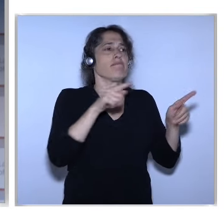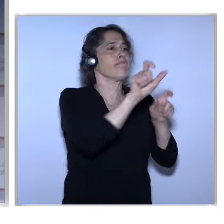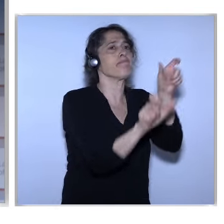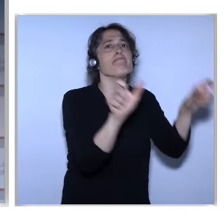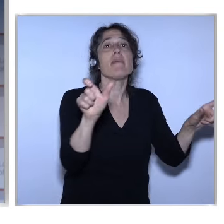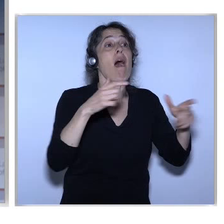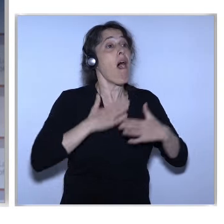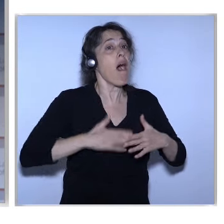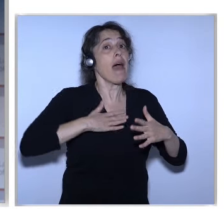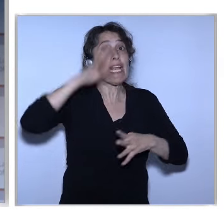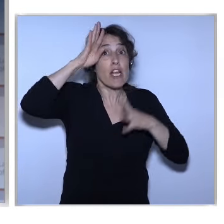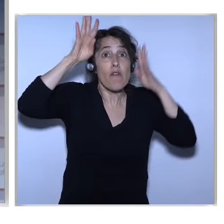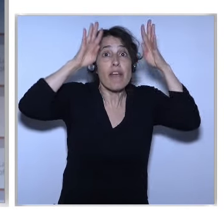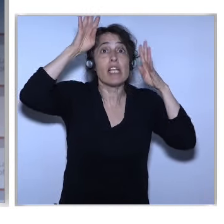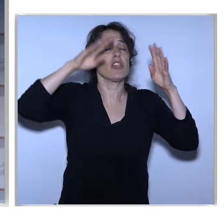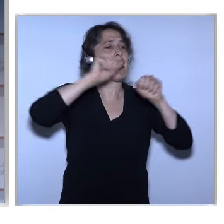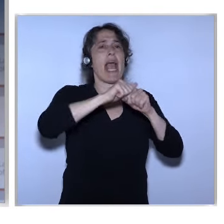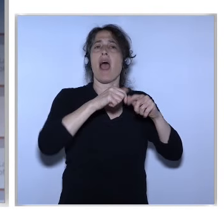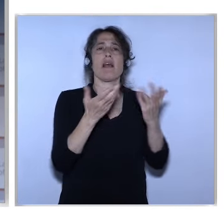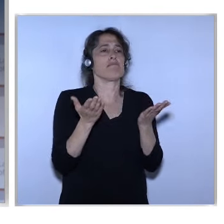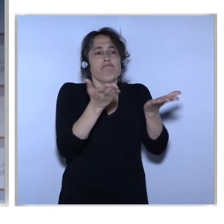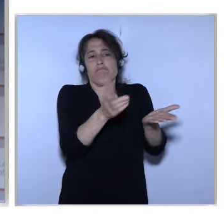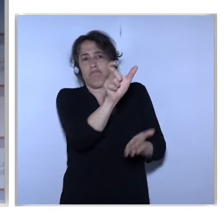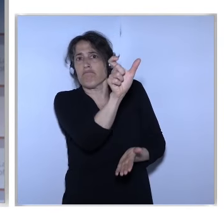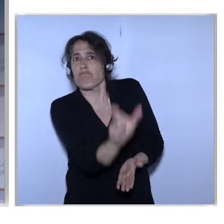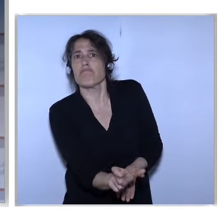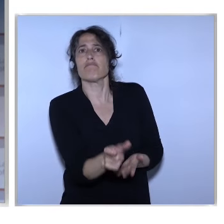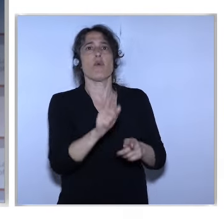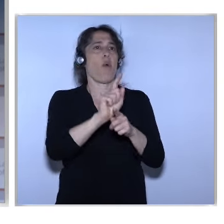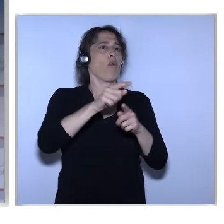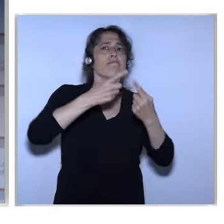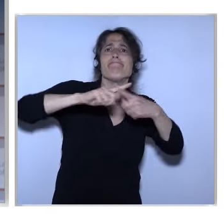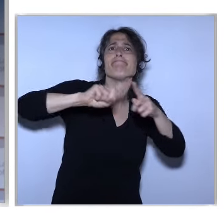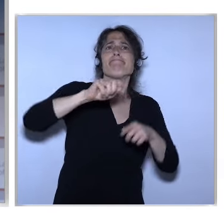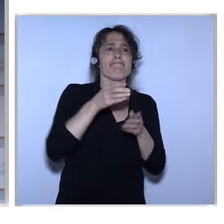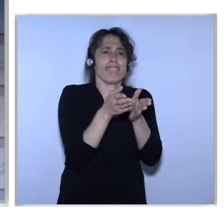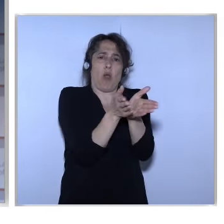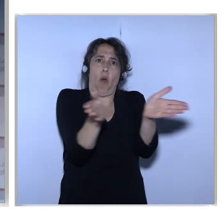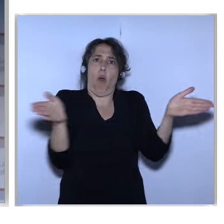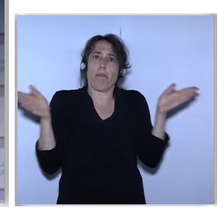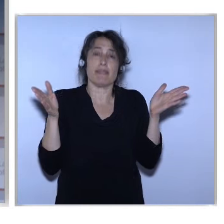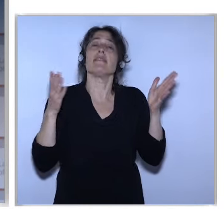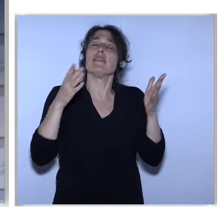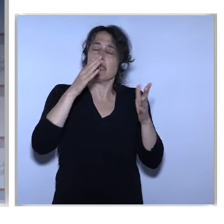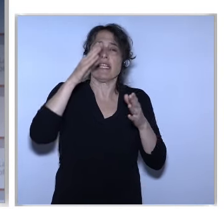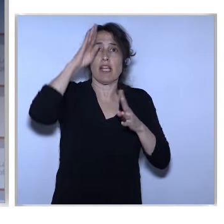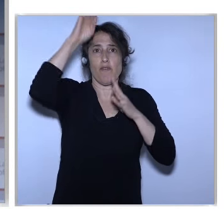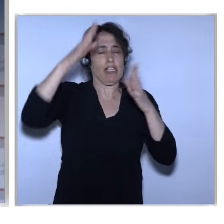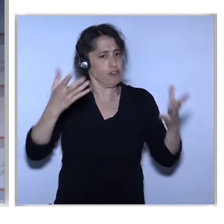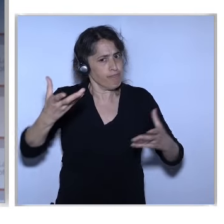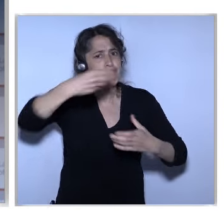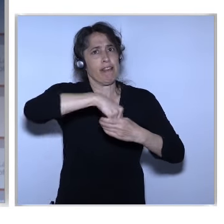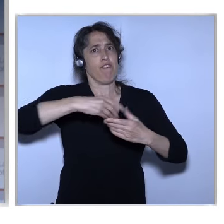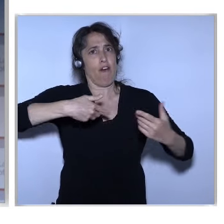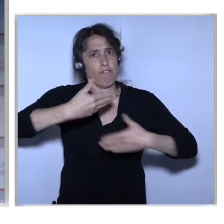Crucial Role In The Innovation As a Process Itself We Went On And how To